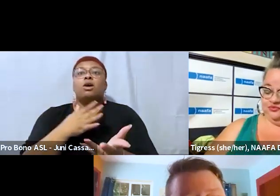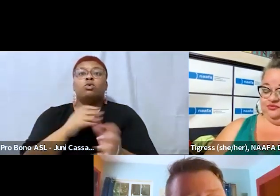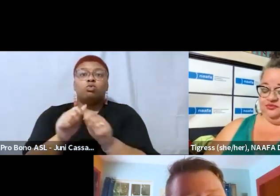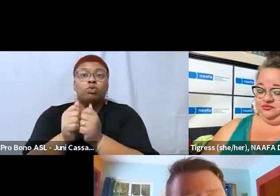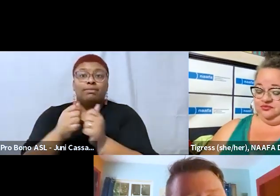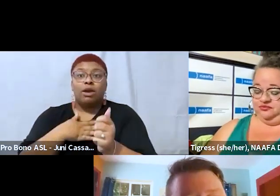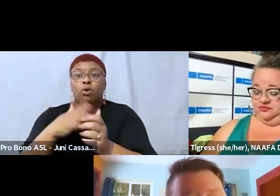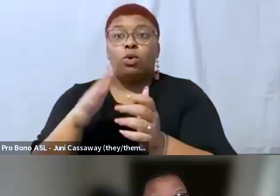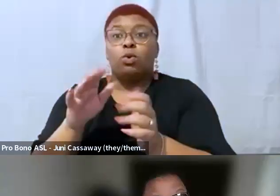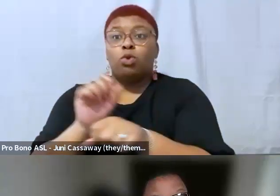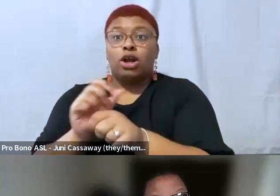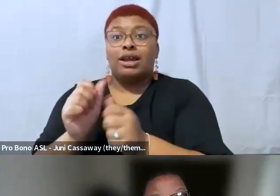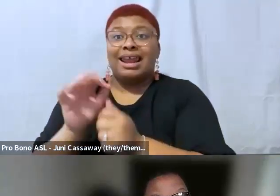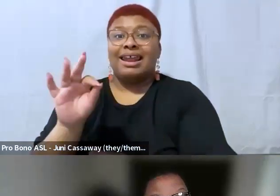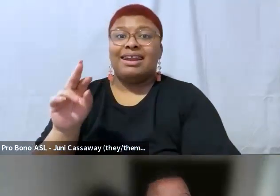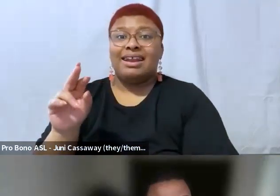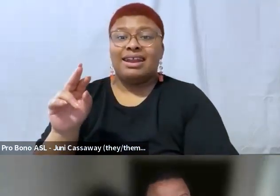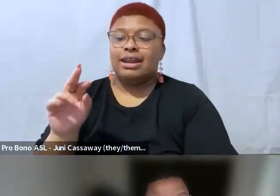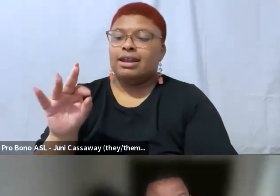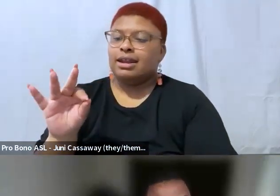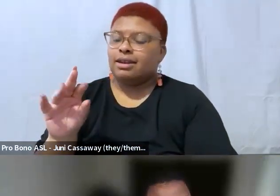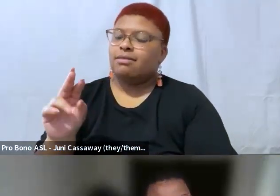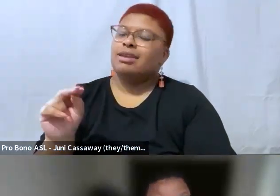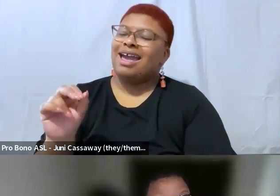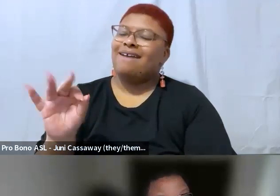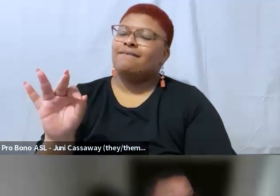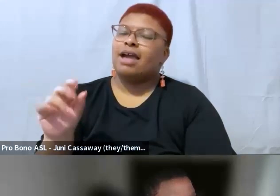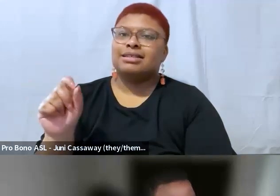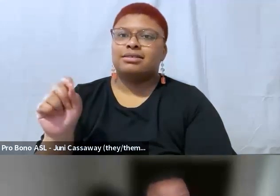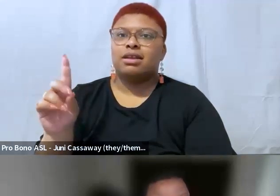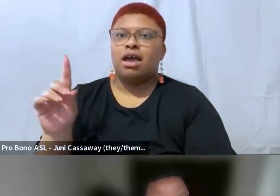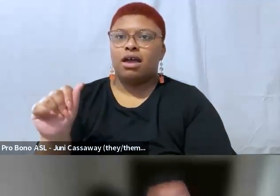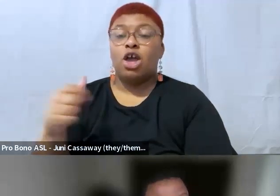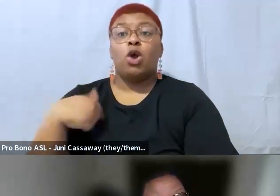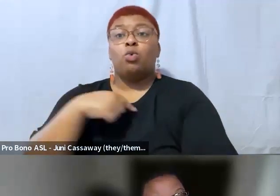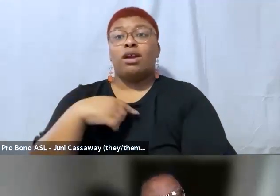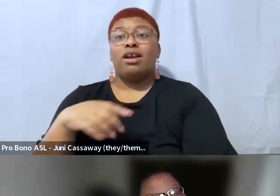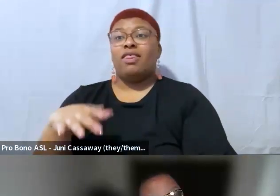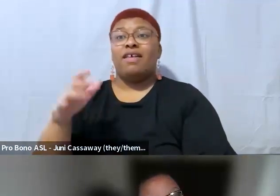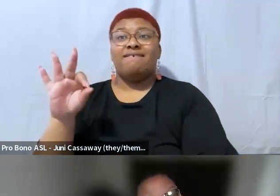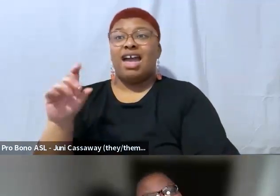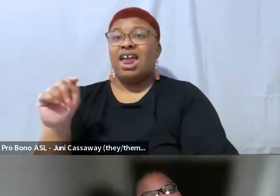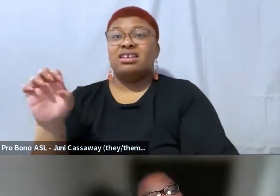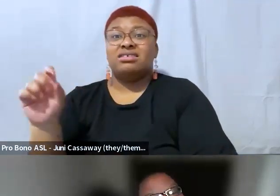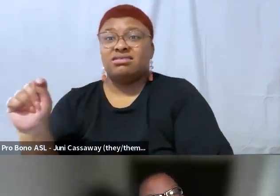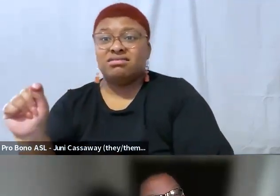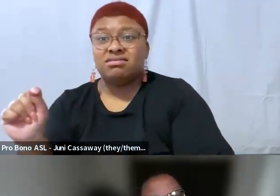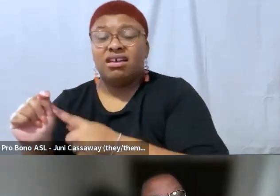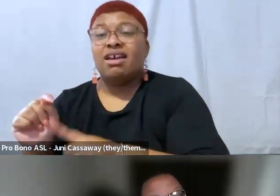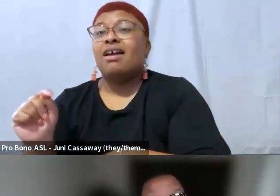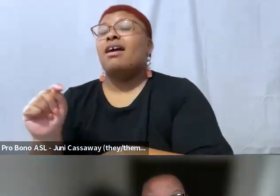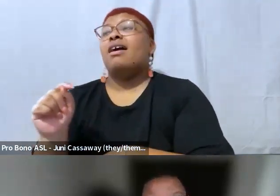asda that we are uh the fatties the blackest of us are the ones who stand to